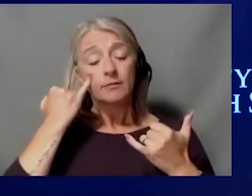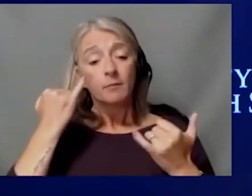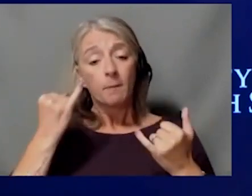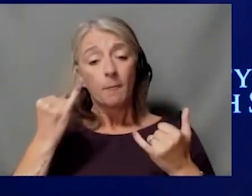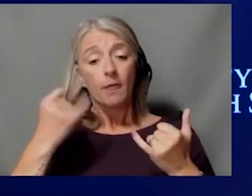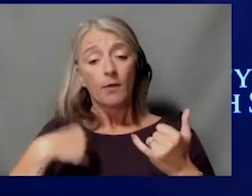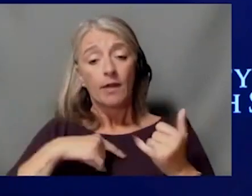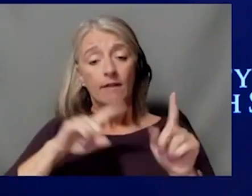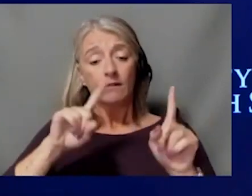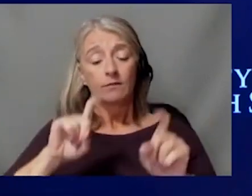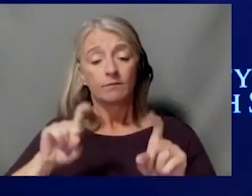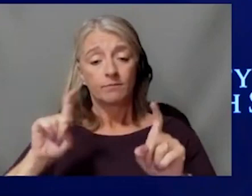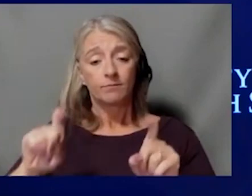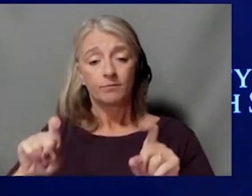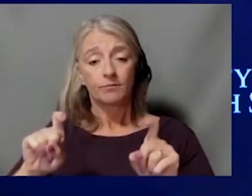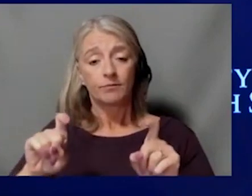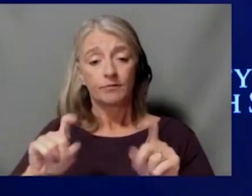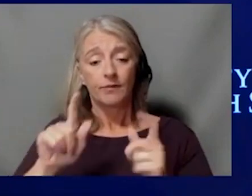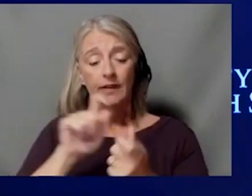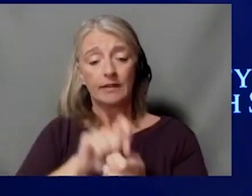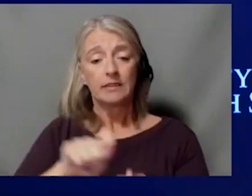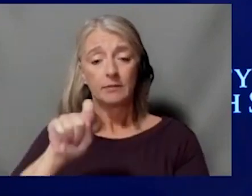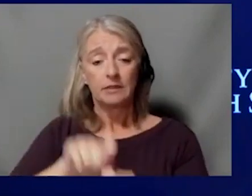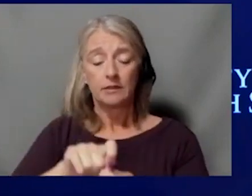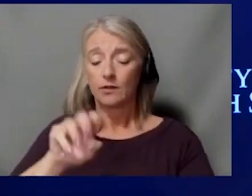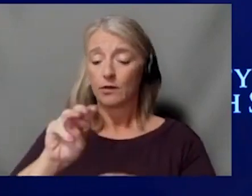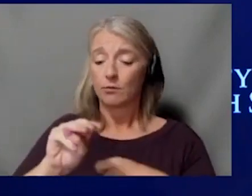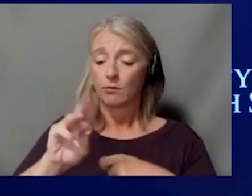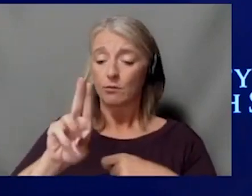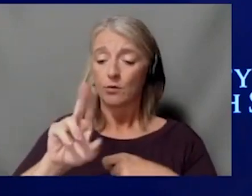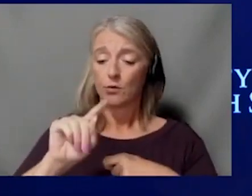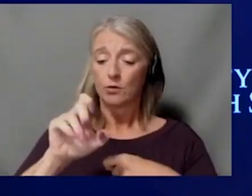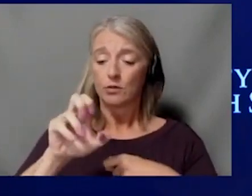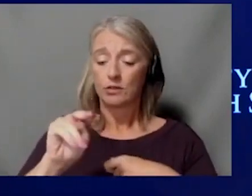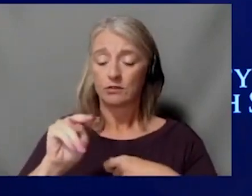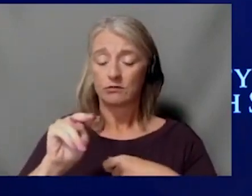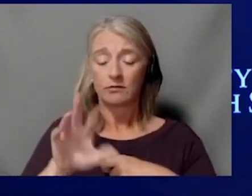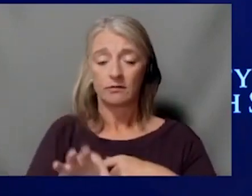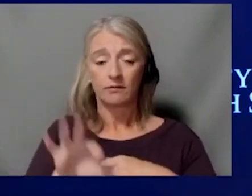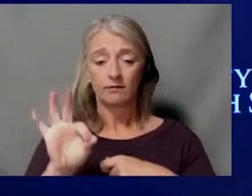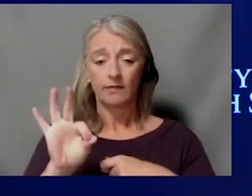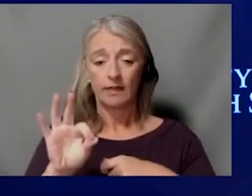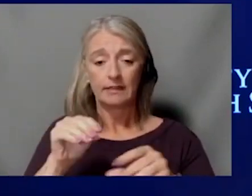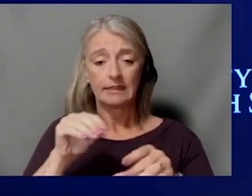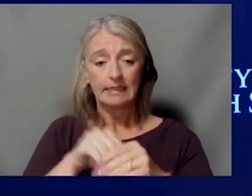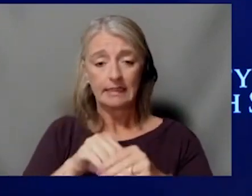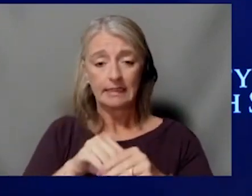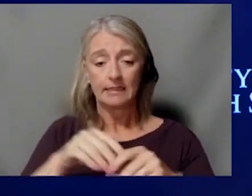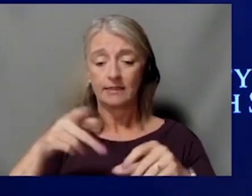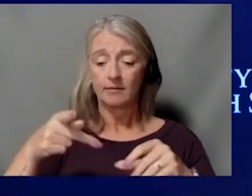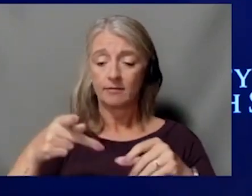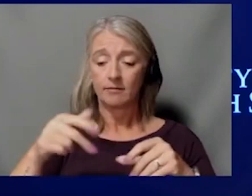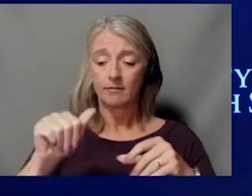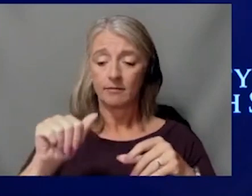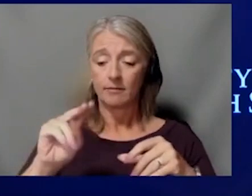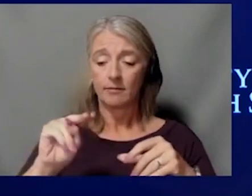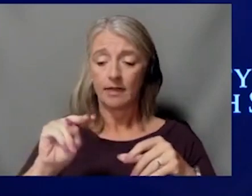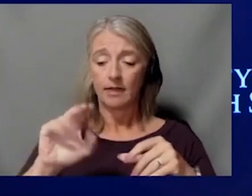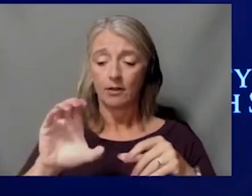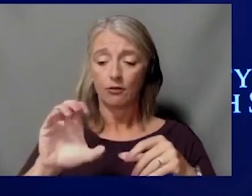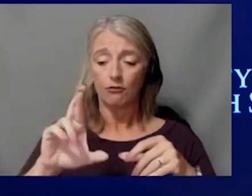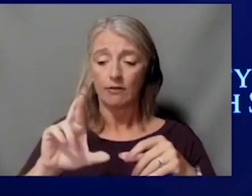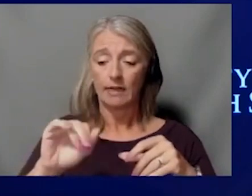mutation that is often found in pancreatic cancer in a gene called RAS.